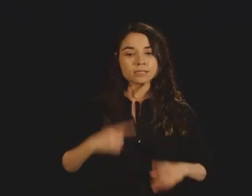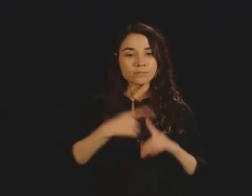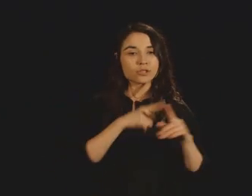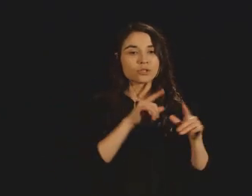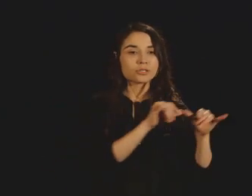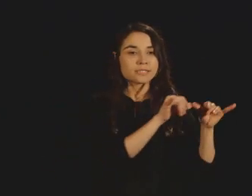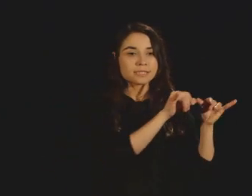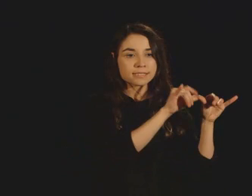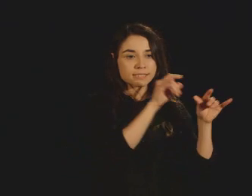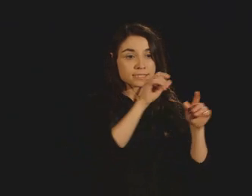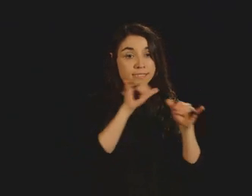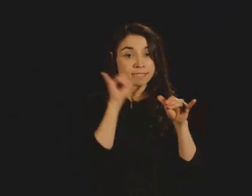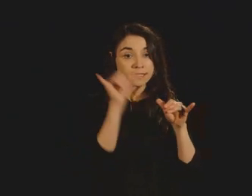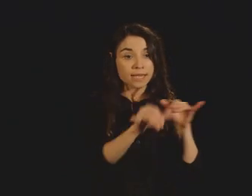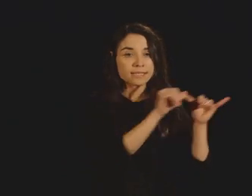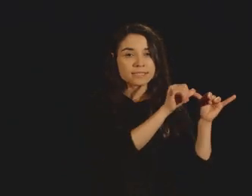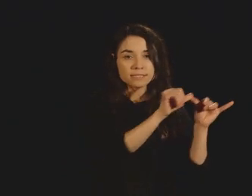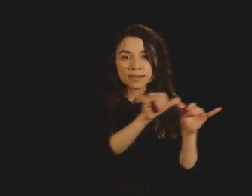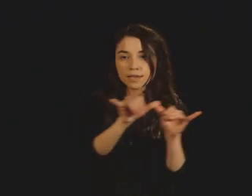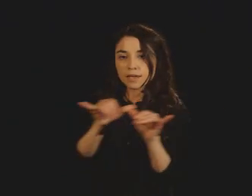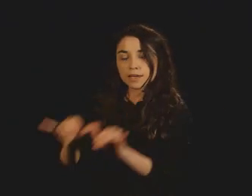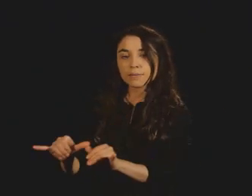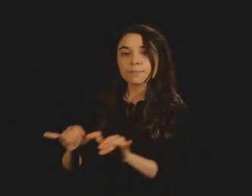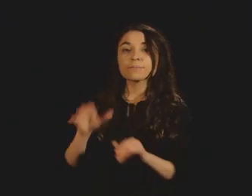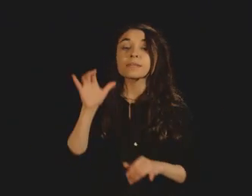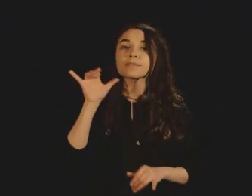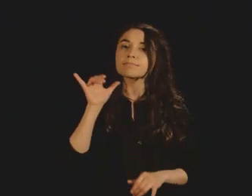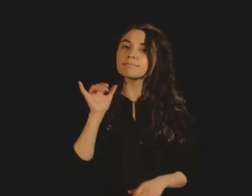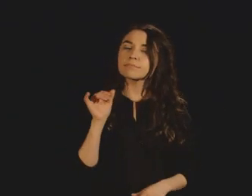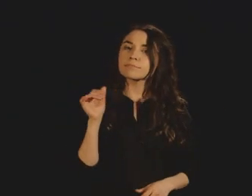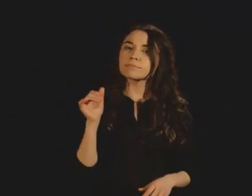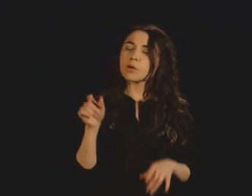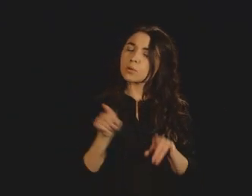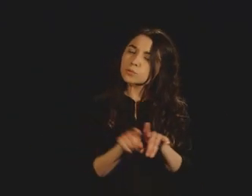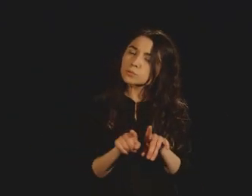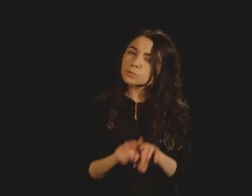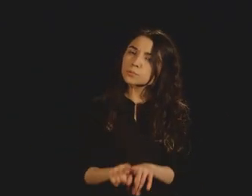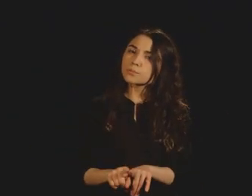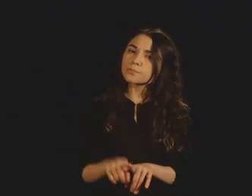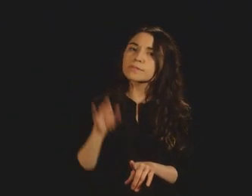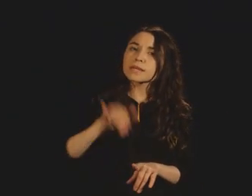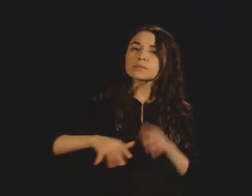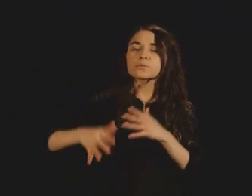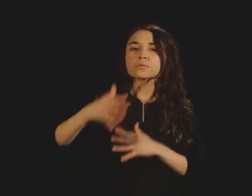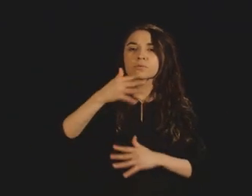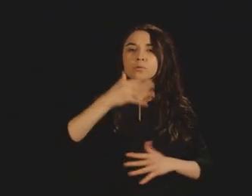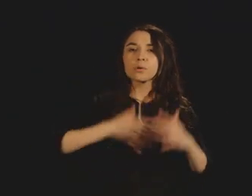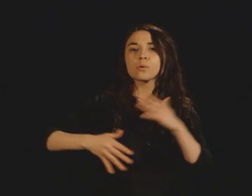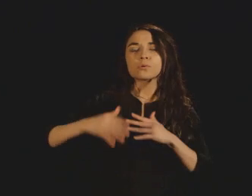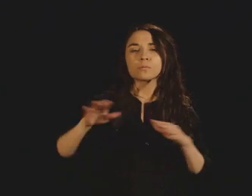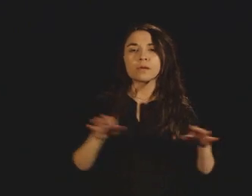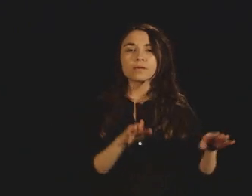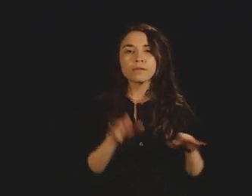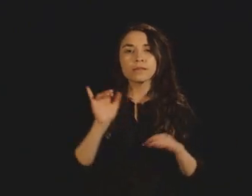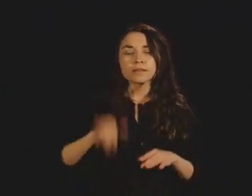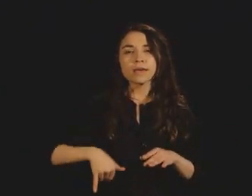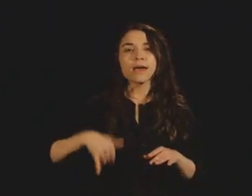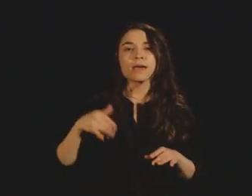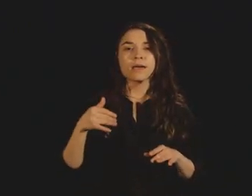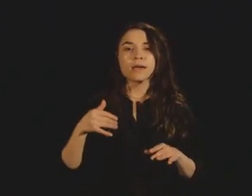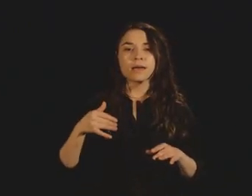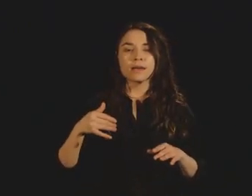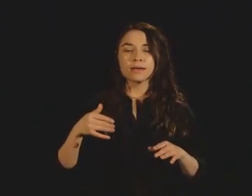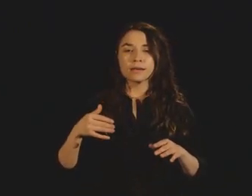that we as scientists have heart to describe theoretically, and that's a big challenge today. So equally difficult to